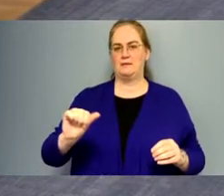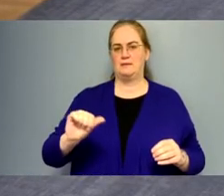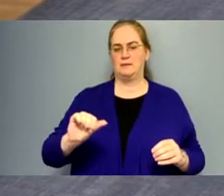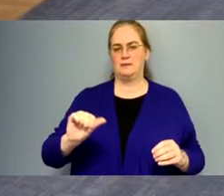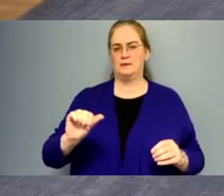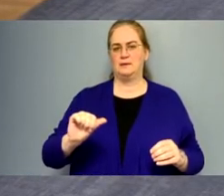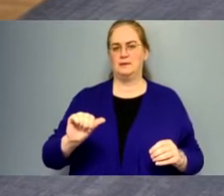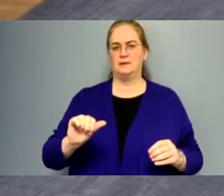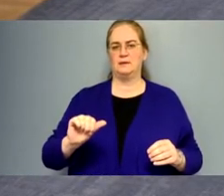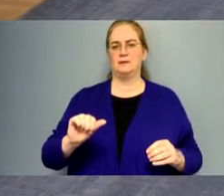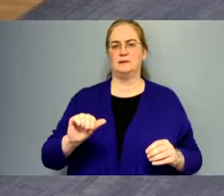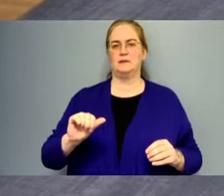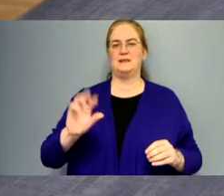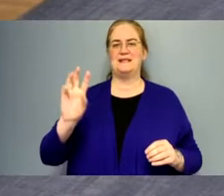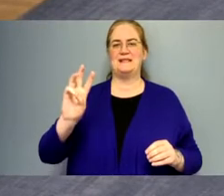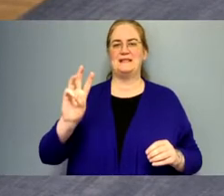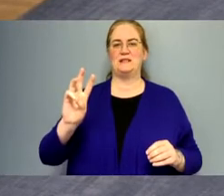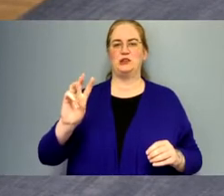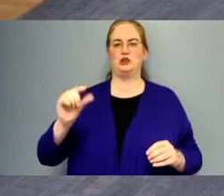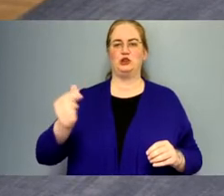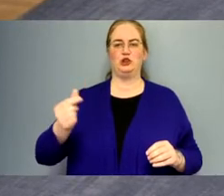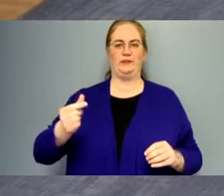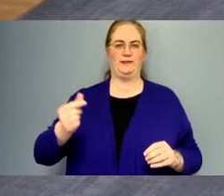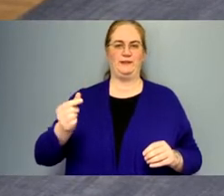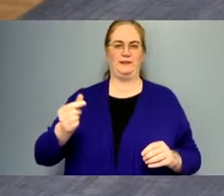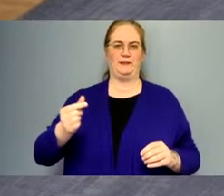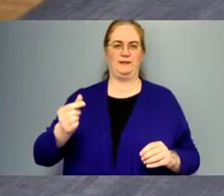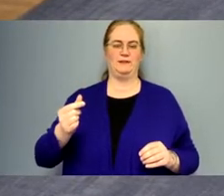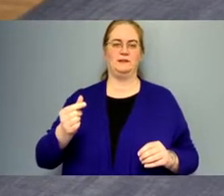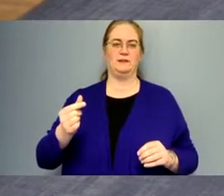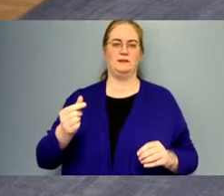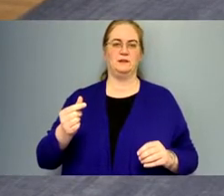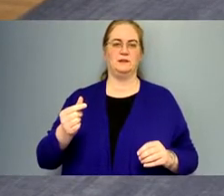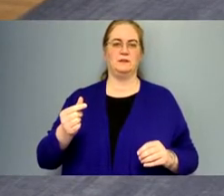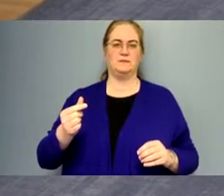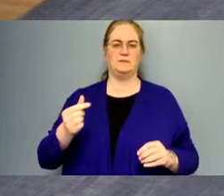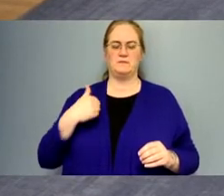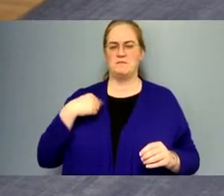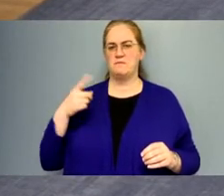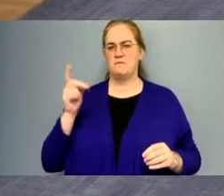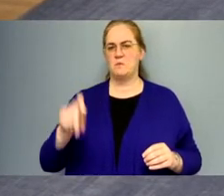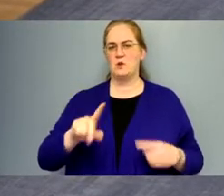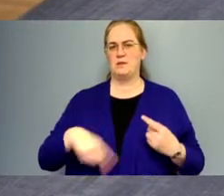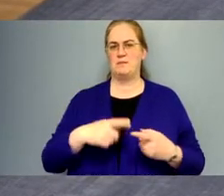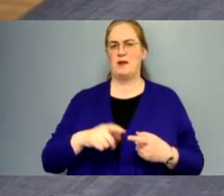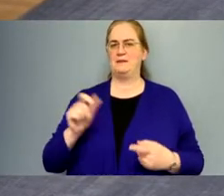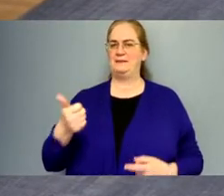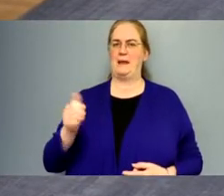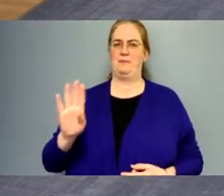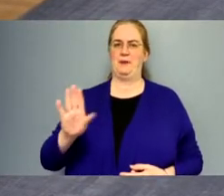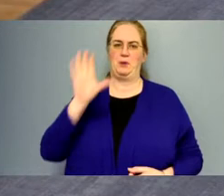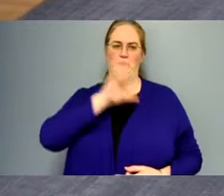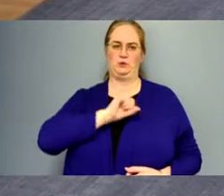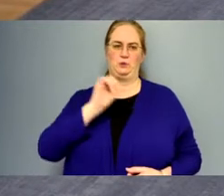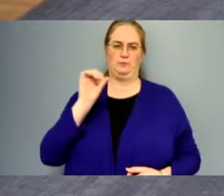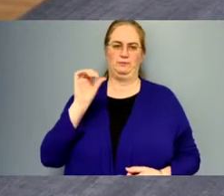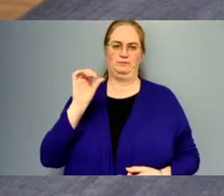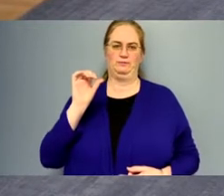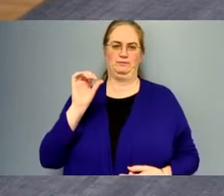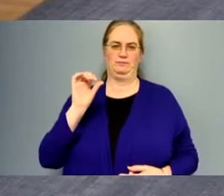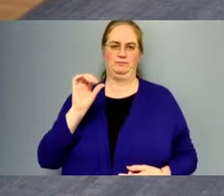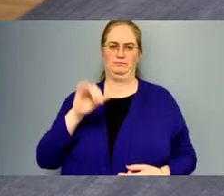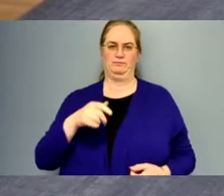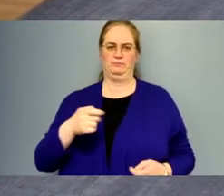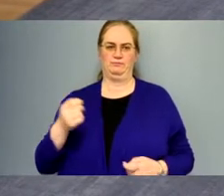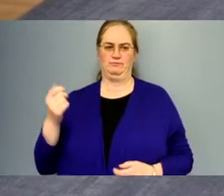6G. I did have a question about 10B, but I assume that's, uh,